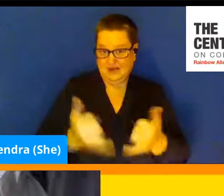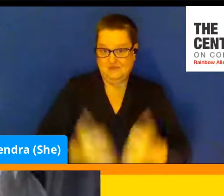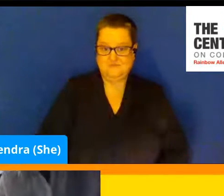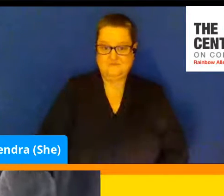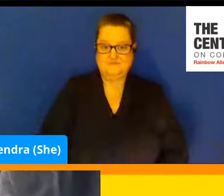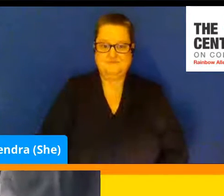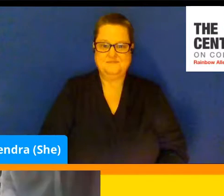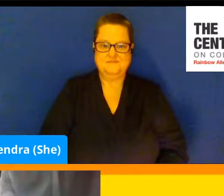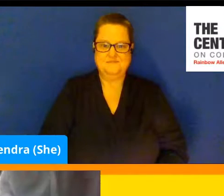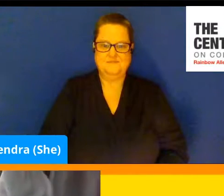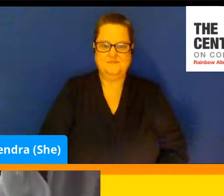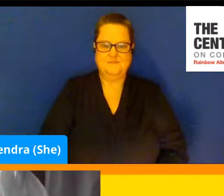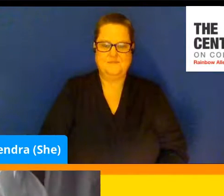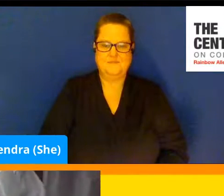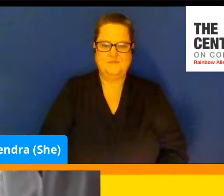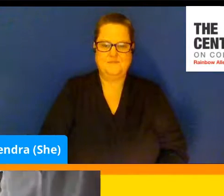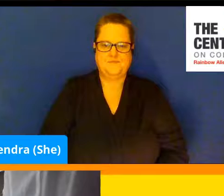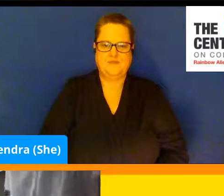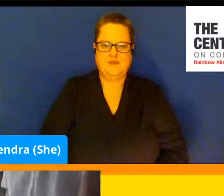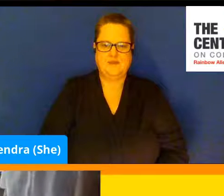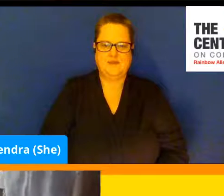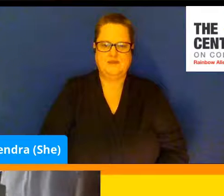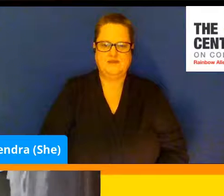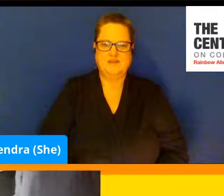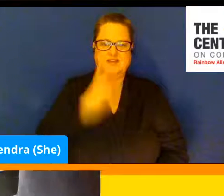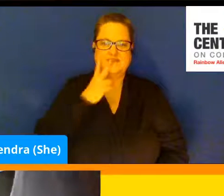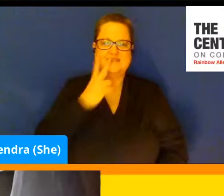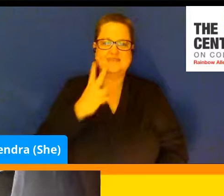All right. So now you can see where I'm working.